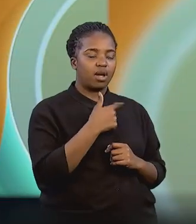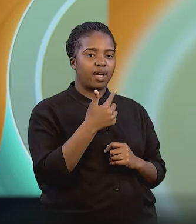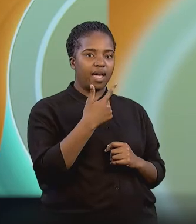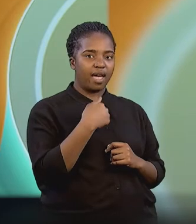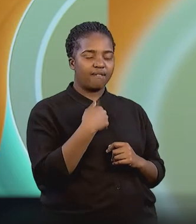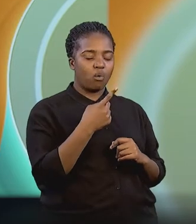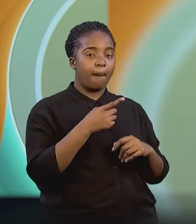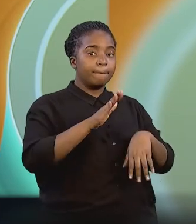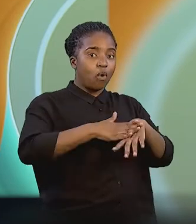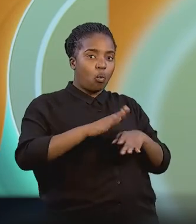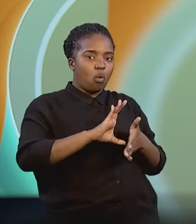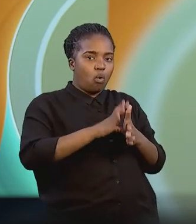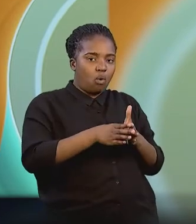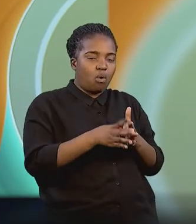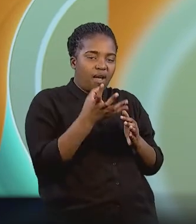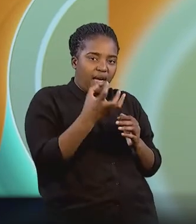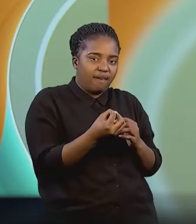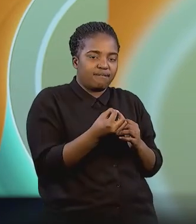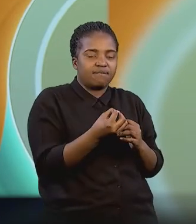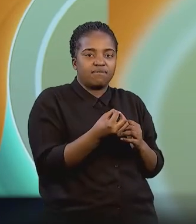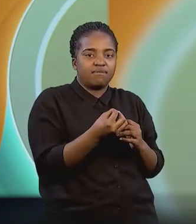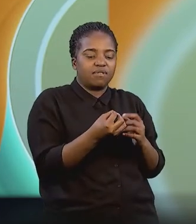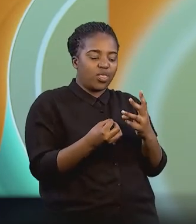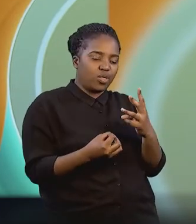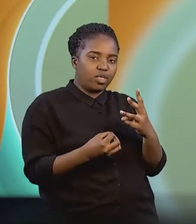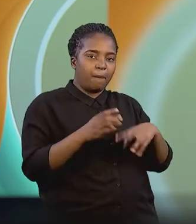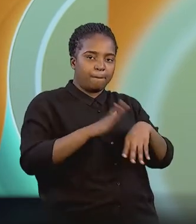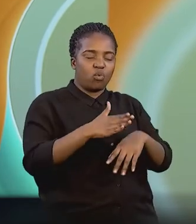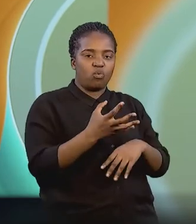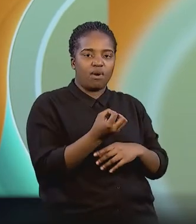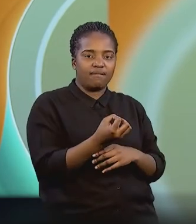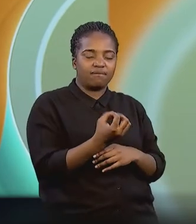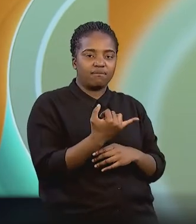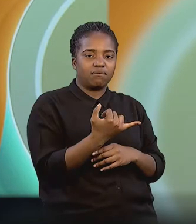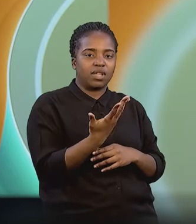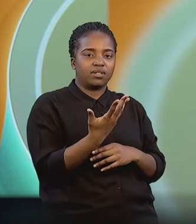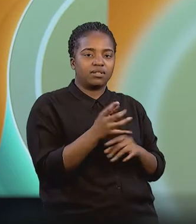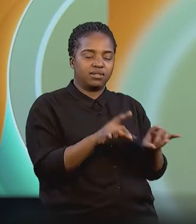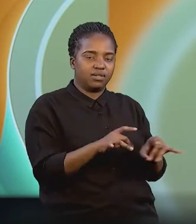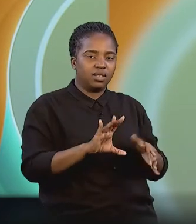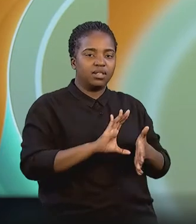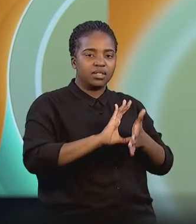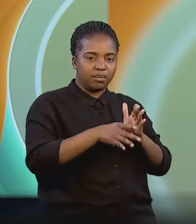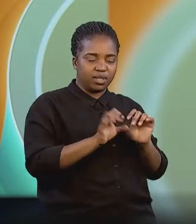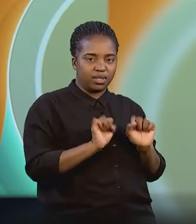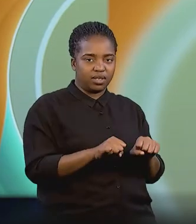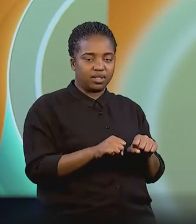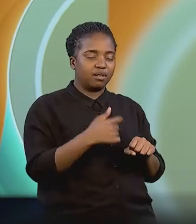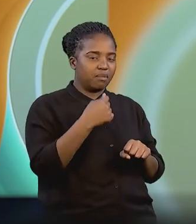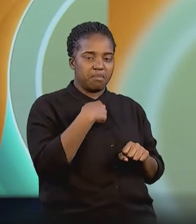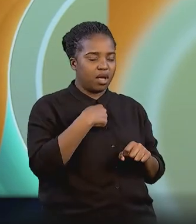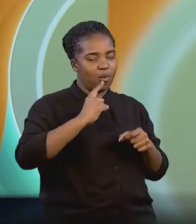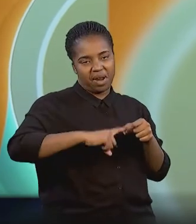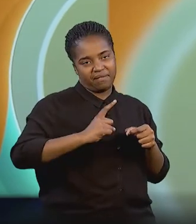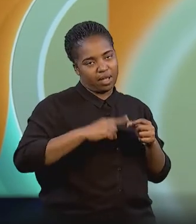quadrugby. So, you have to have three or more limbs that are affected by your disability. So, at the